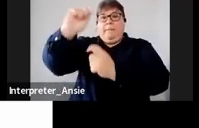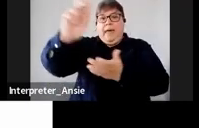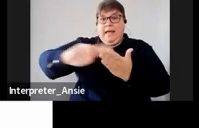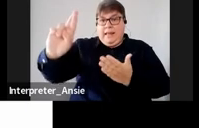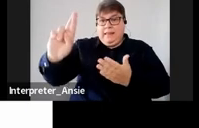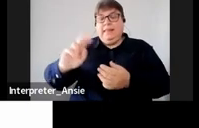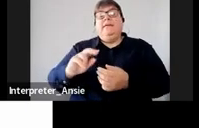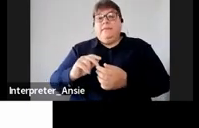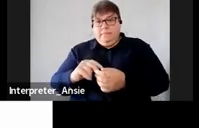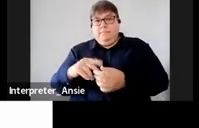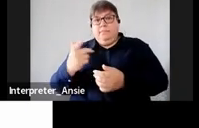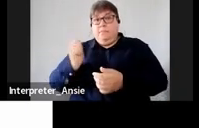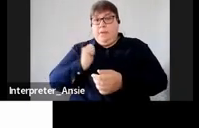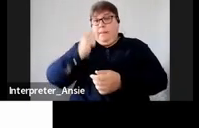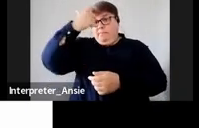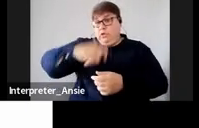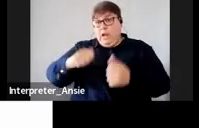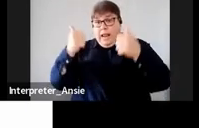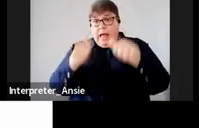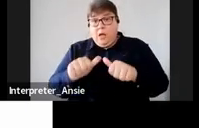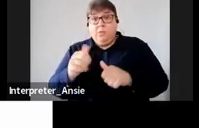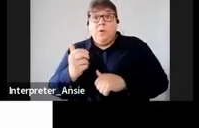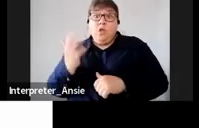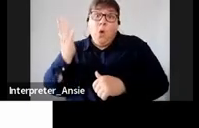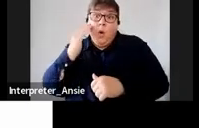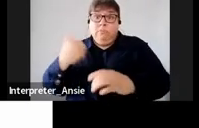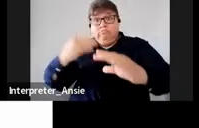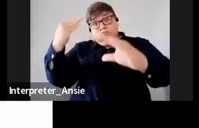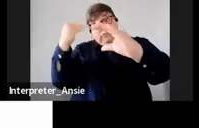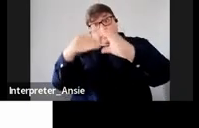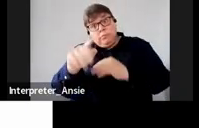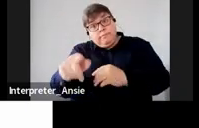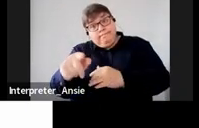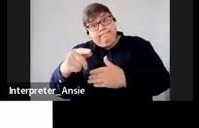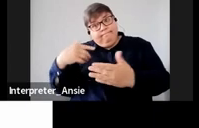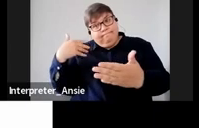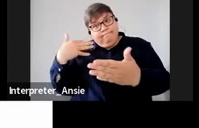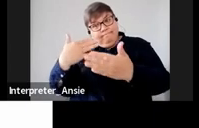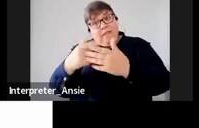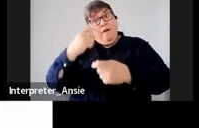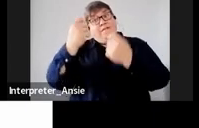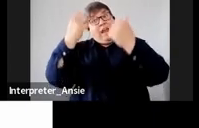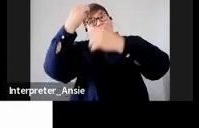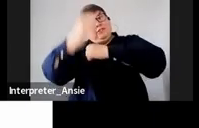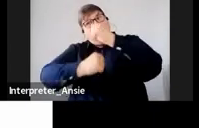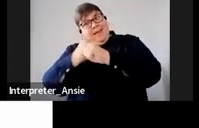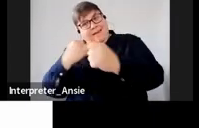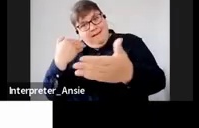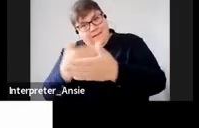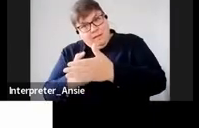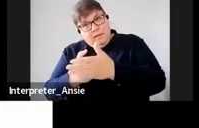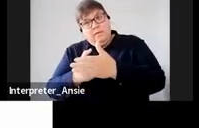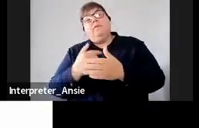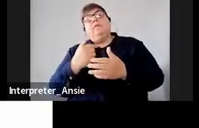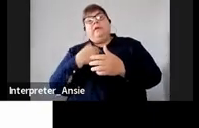to my personal account when I'm going to do the submissions during the end of initial year then I'm going to struggle